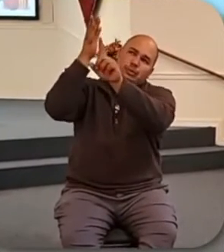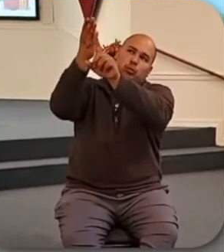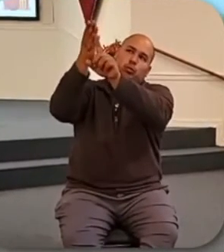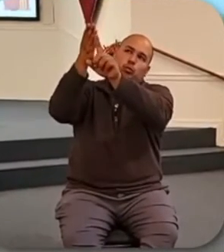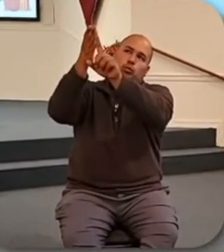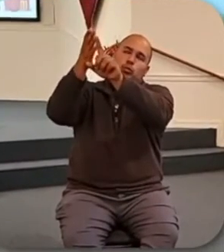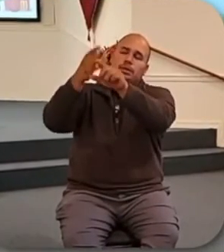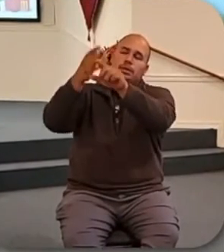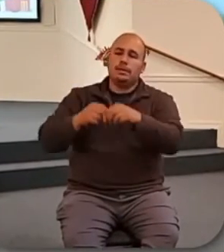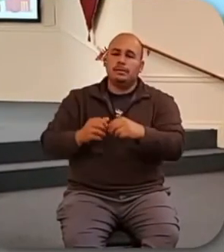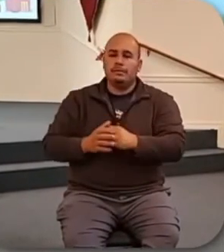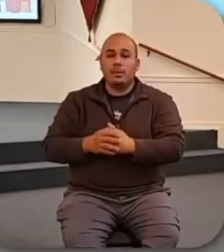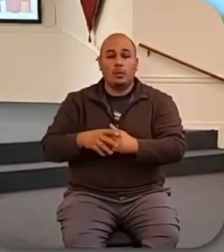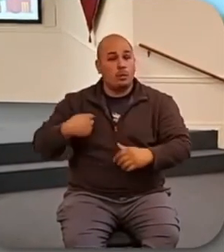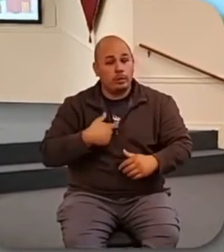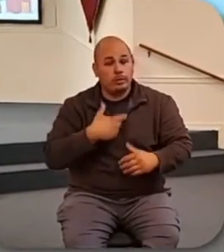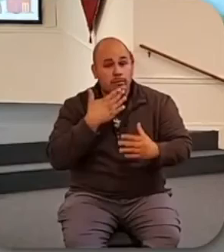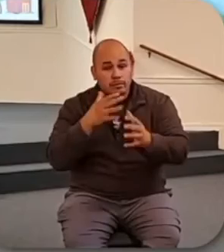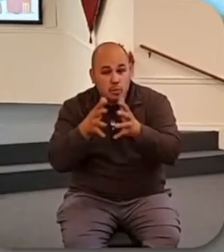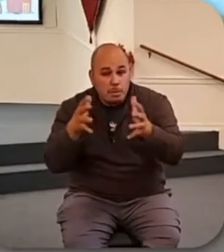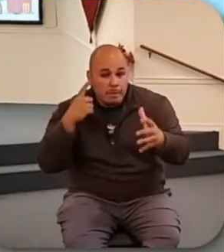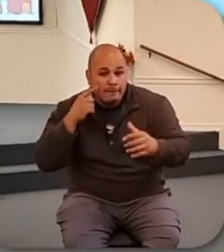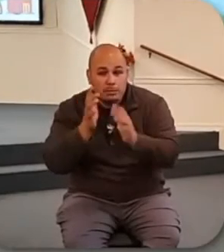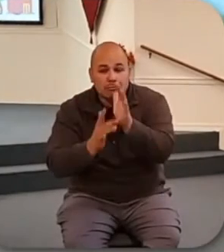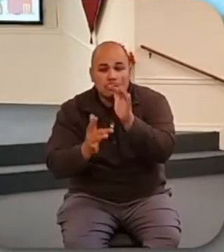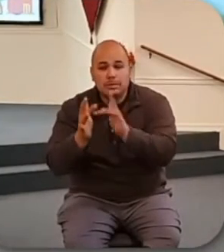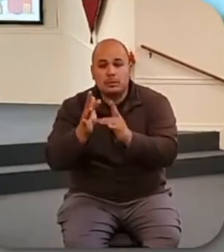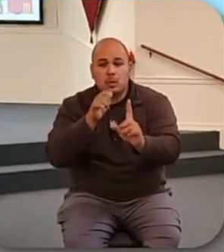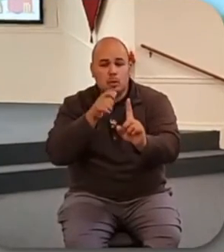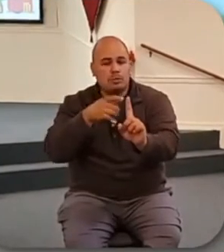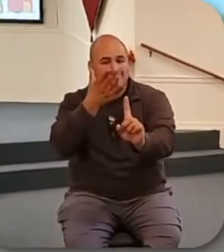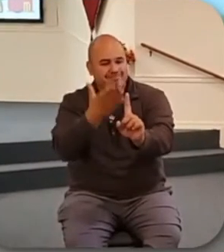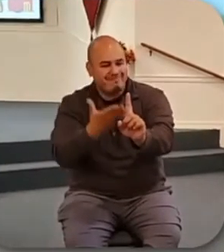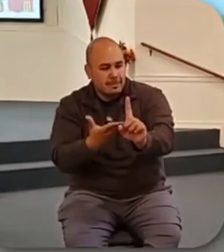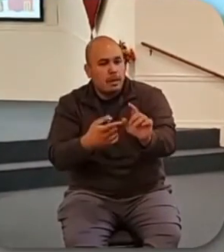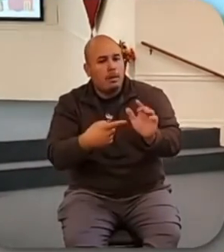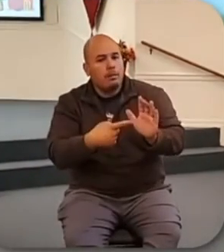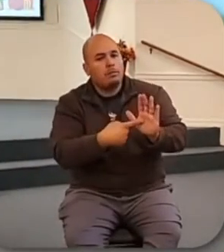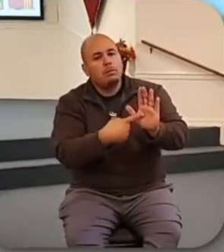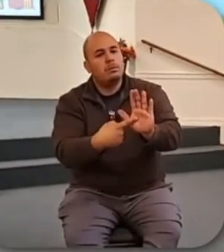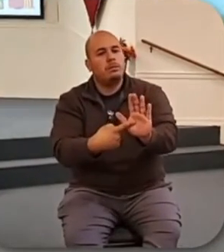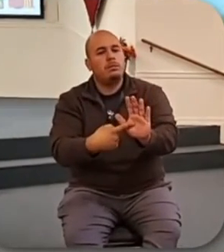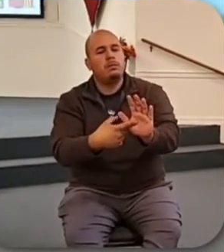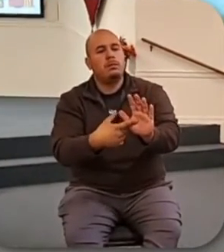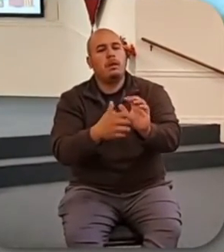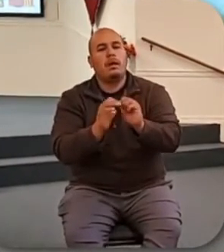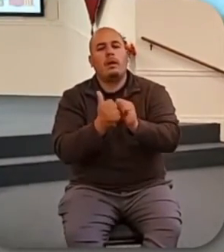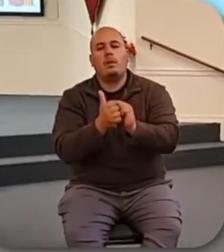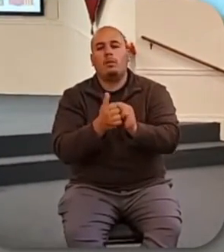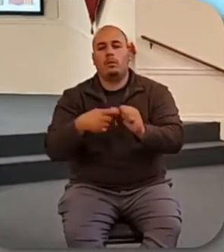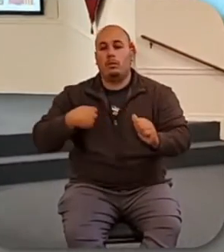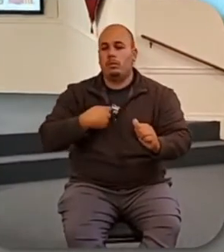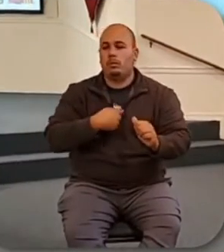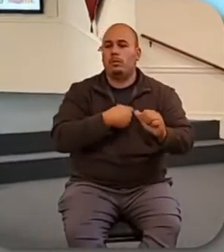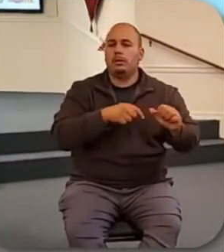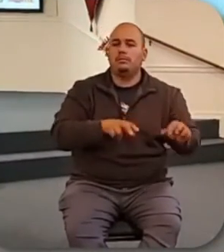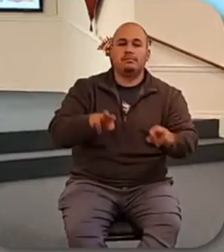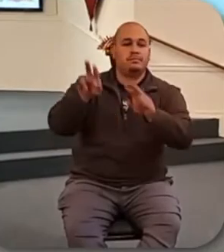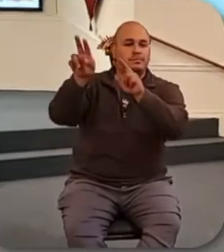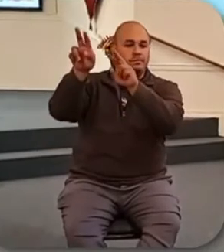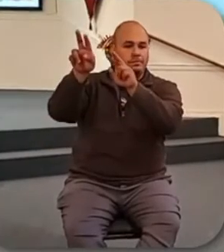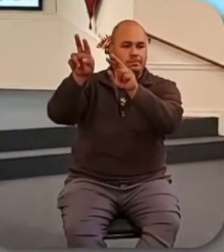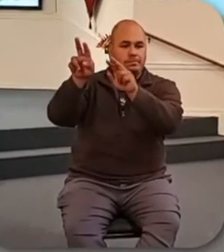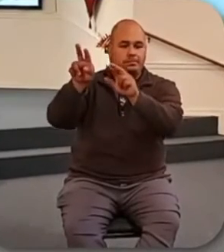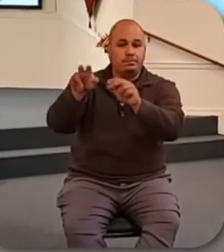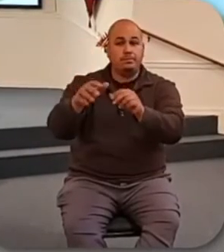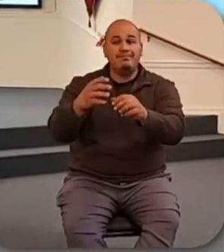Thank you for Jesus who did this better than anyone else and who modeled for us how to fix our eyes on you. Dear God